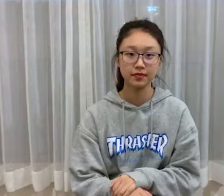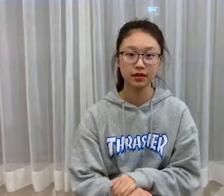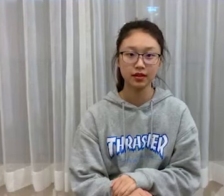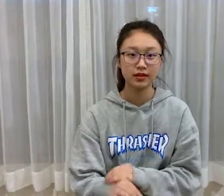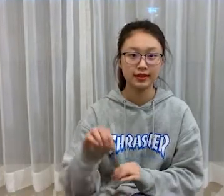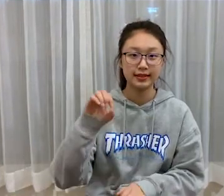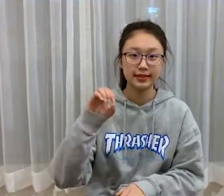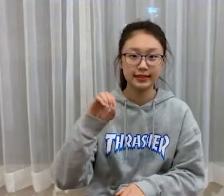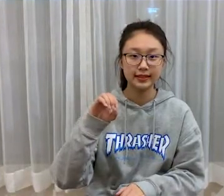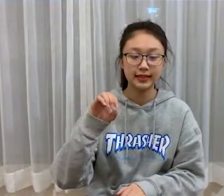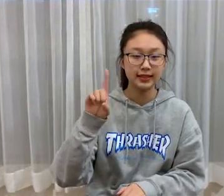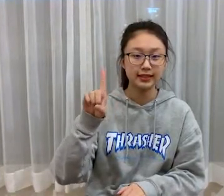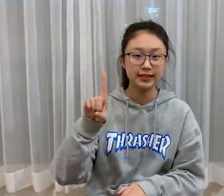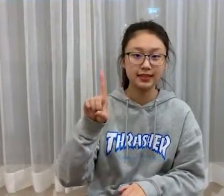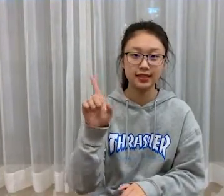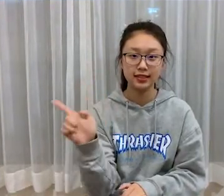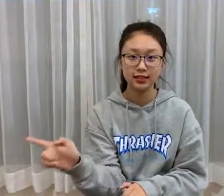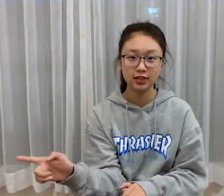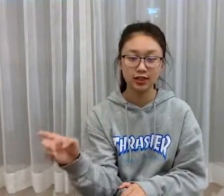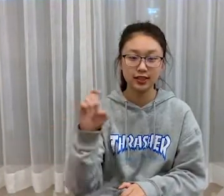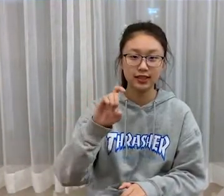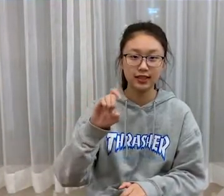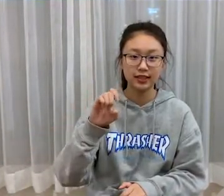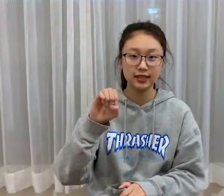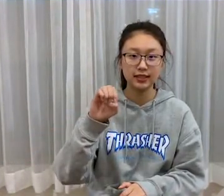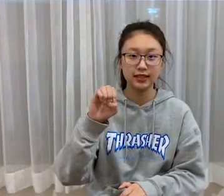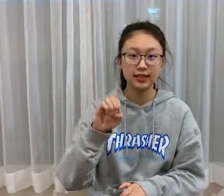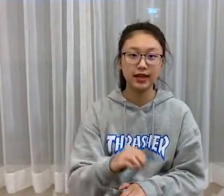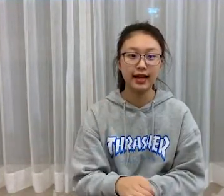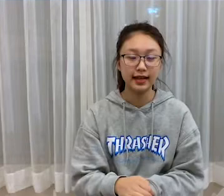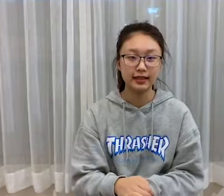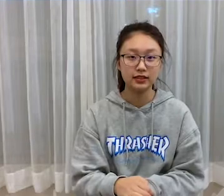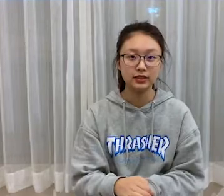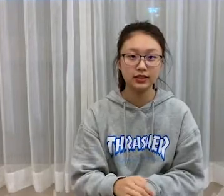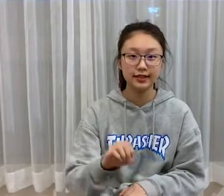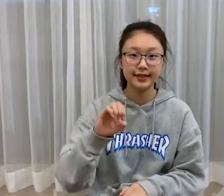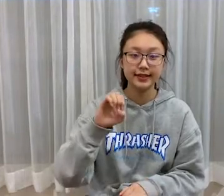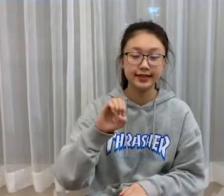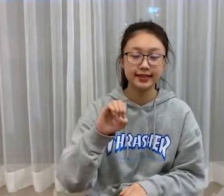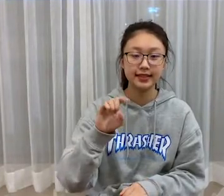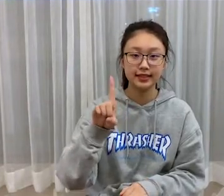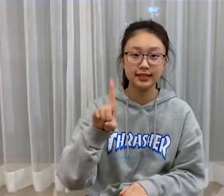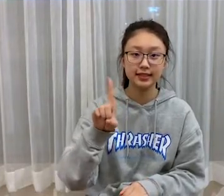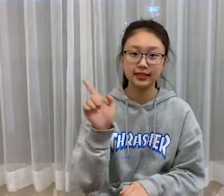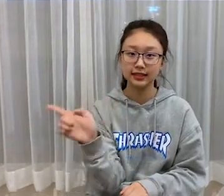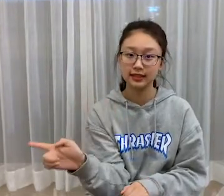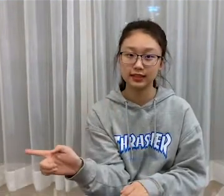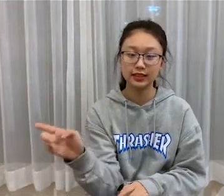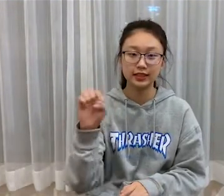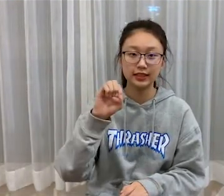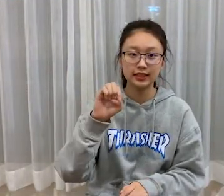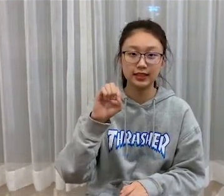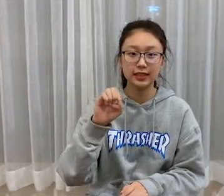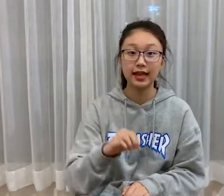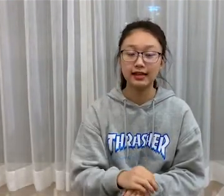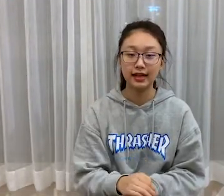This character is pronounced as bian, bian, and it can mean edge or side or border or limit, for example,